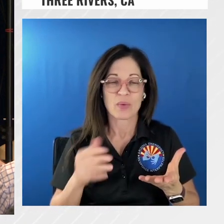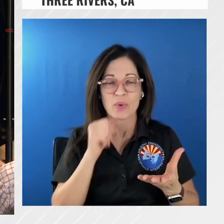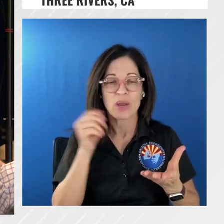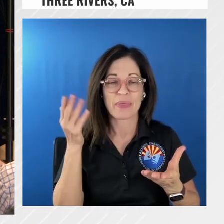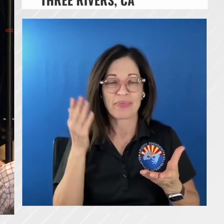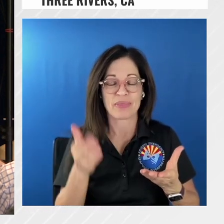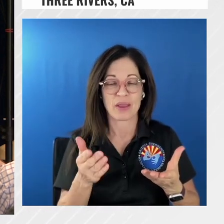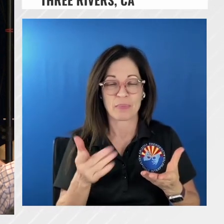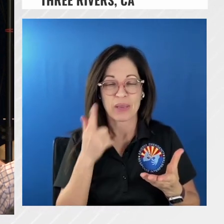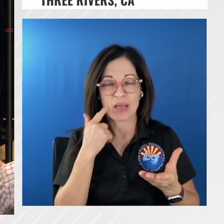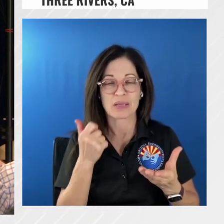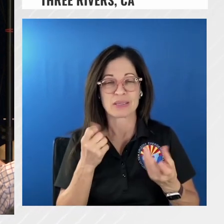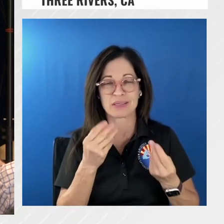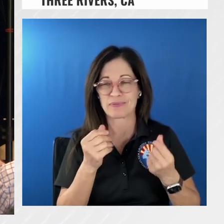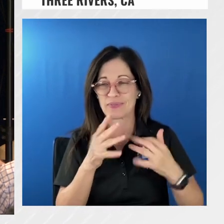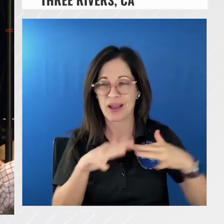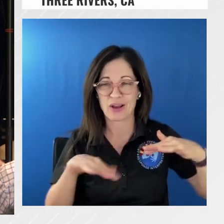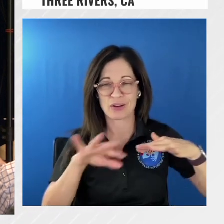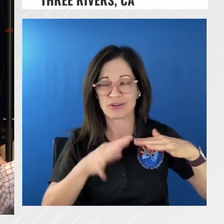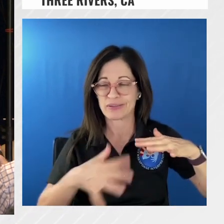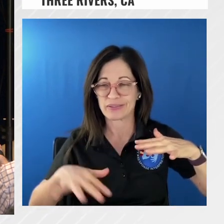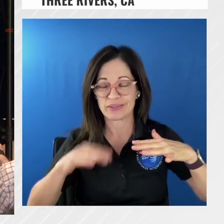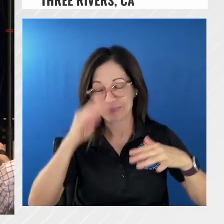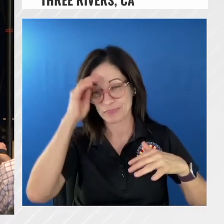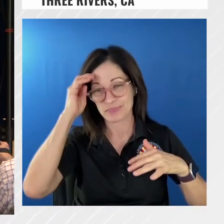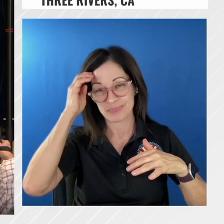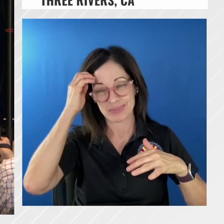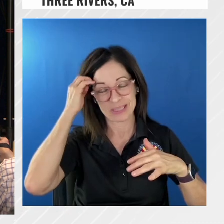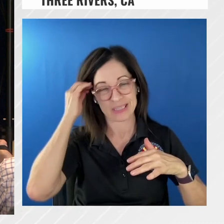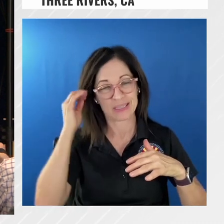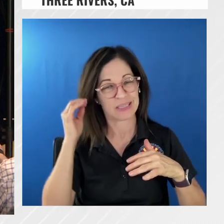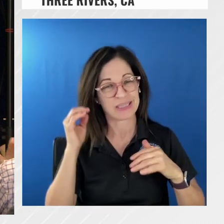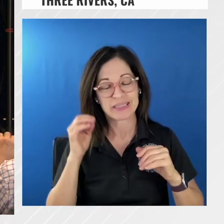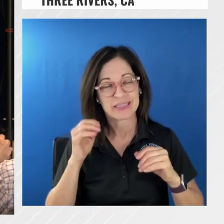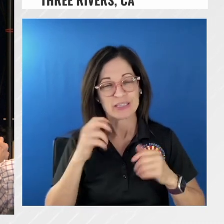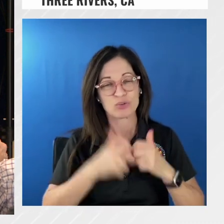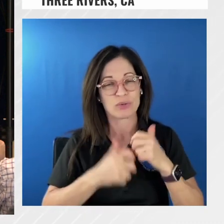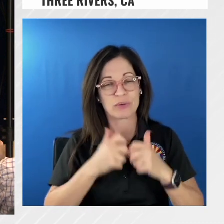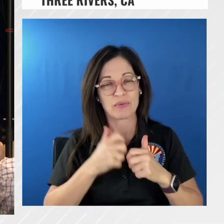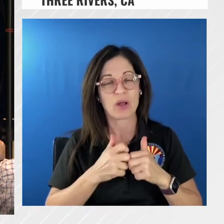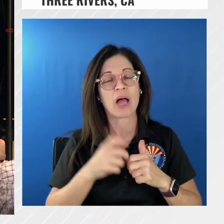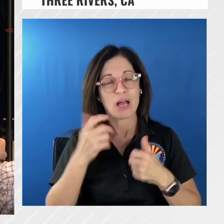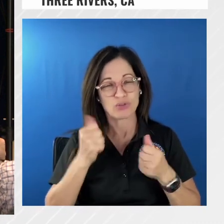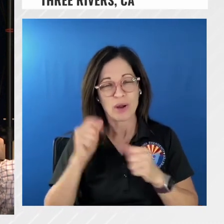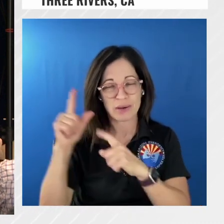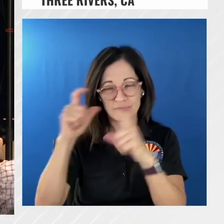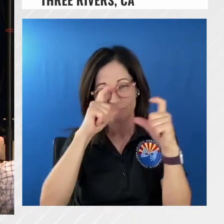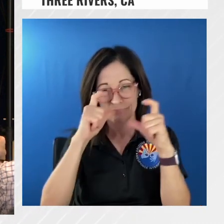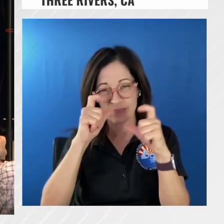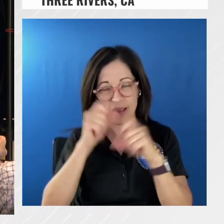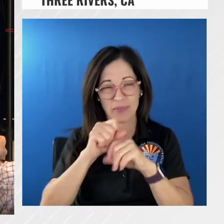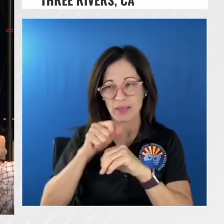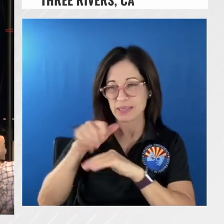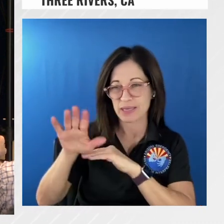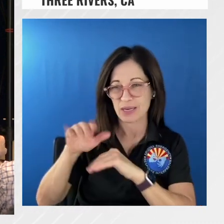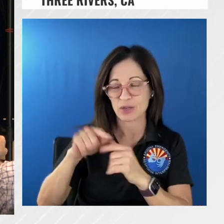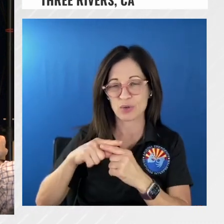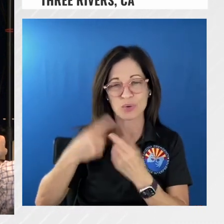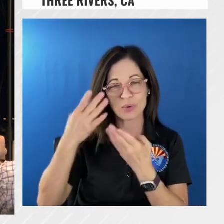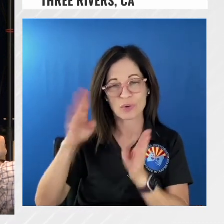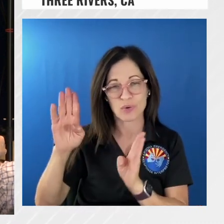to get photos back to our pio shop just to kind of show you kind of what we're dealing with i can tell you if anybody's hiked up to homer's nose